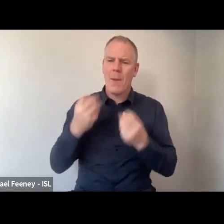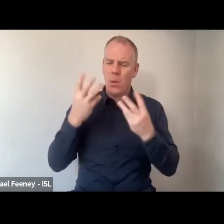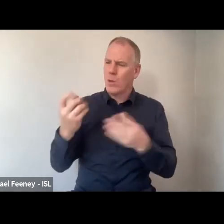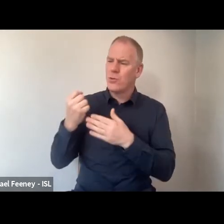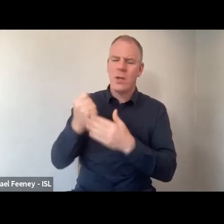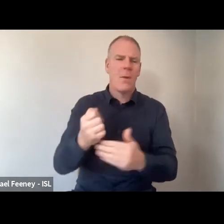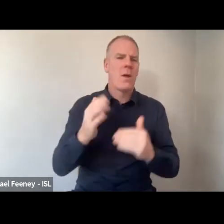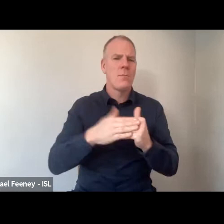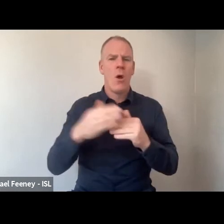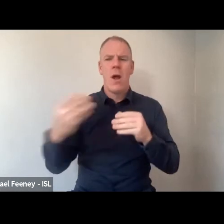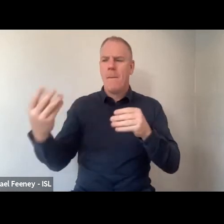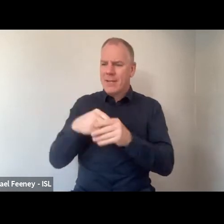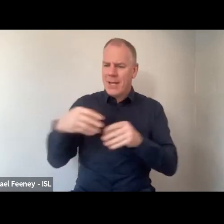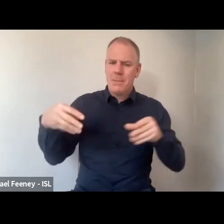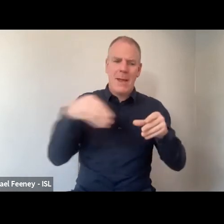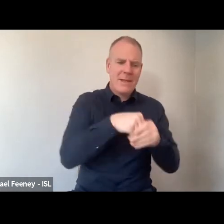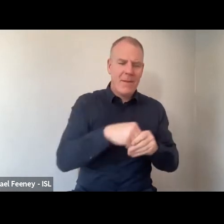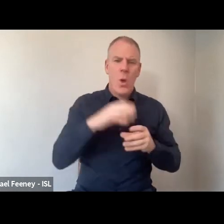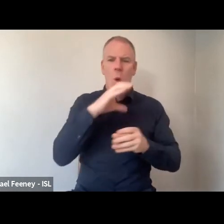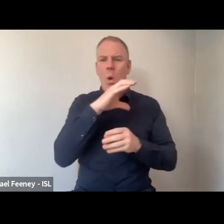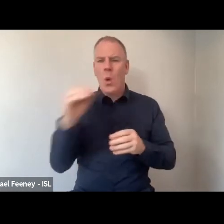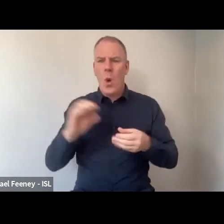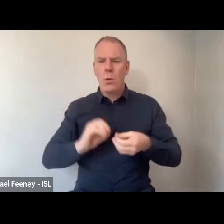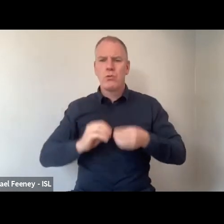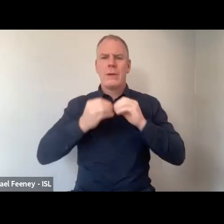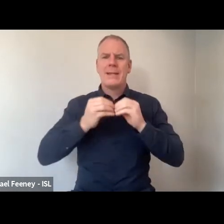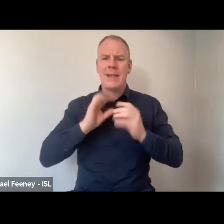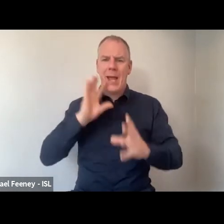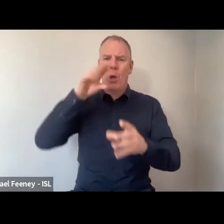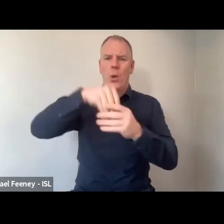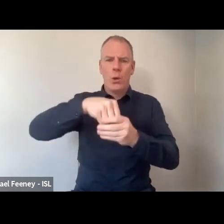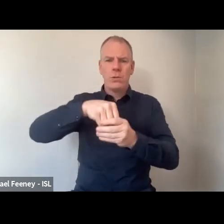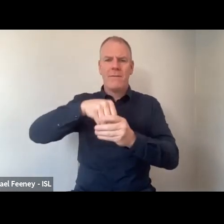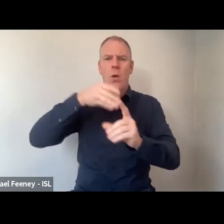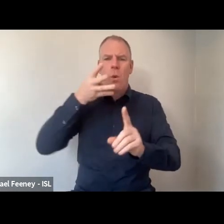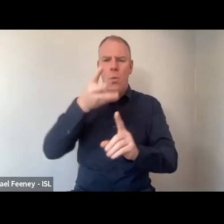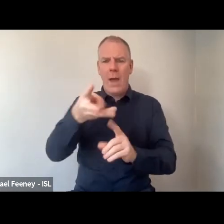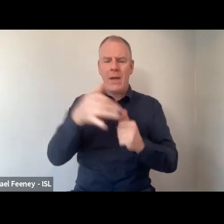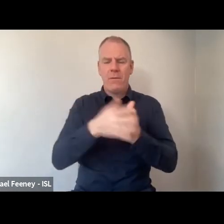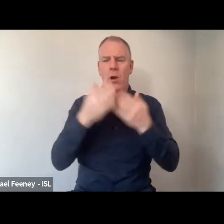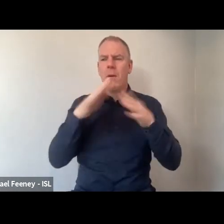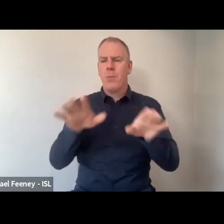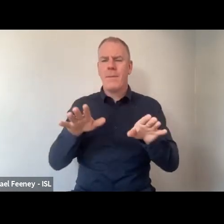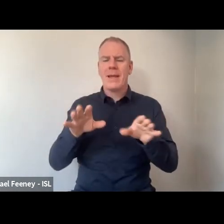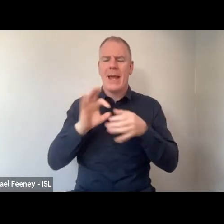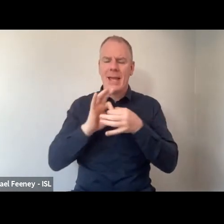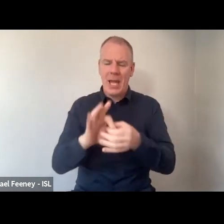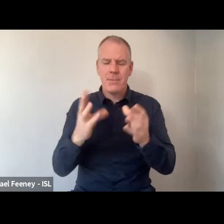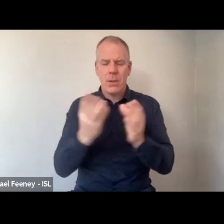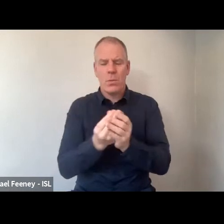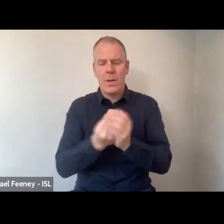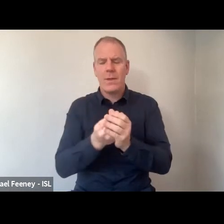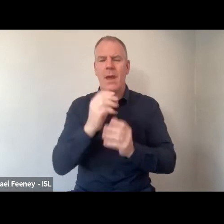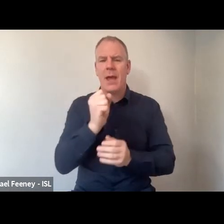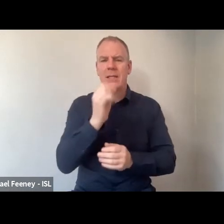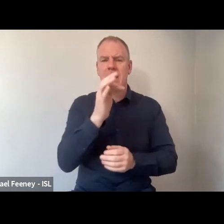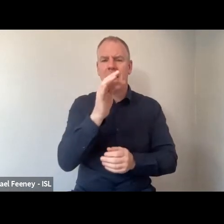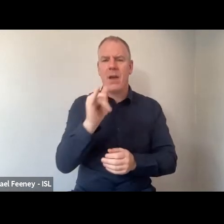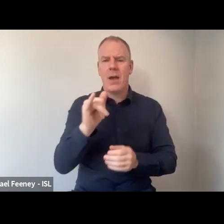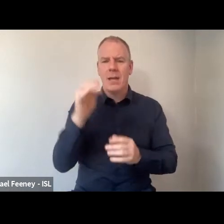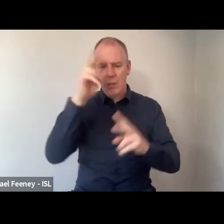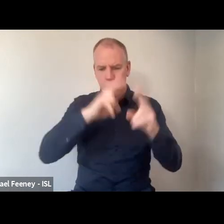participative, co-creative and inclusive approaches to public engagement through the SFI Discover program funding.